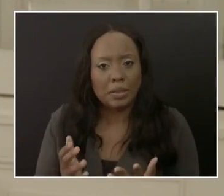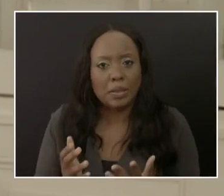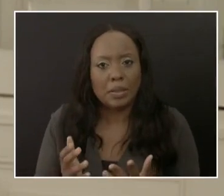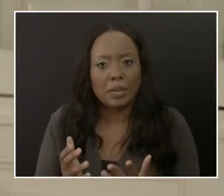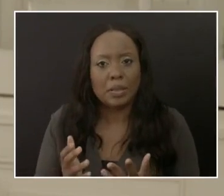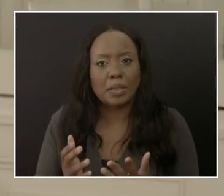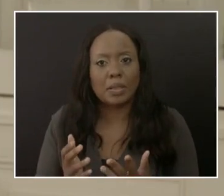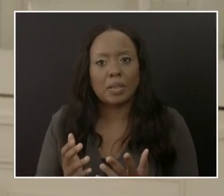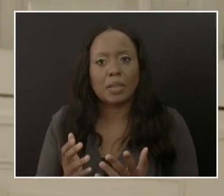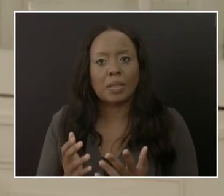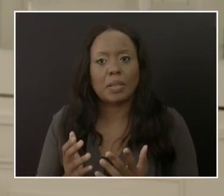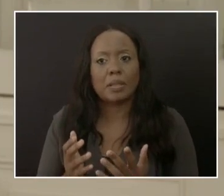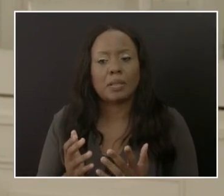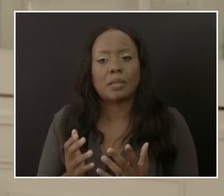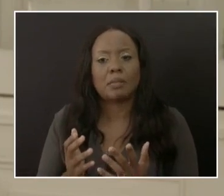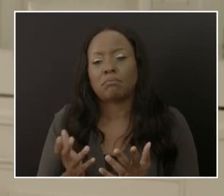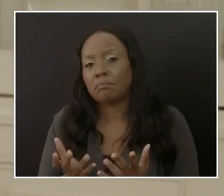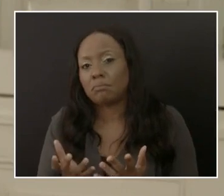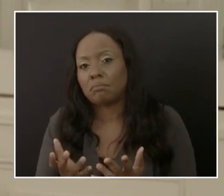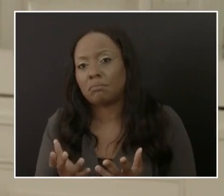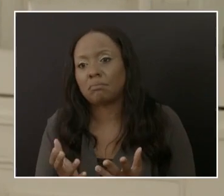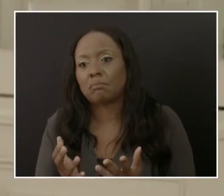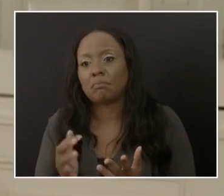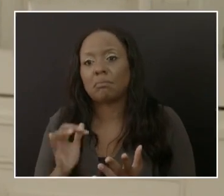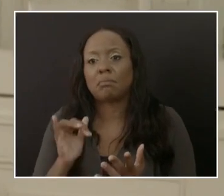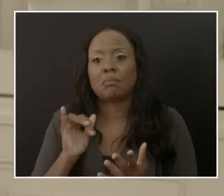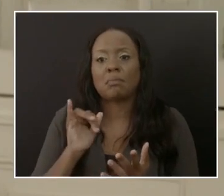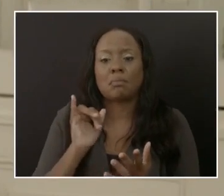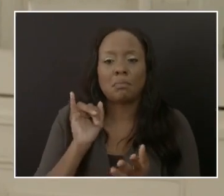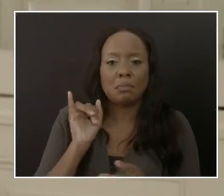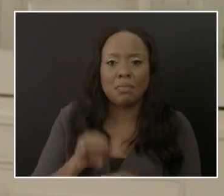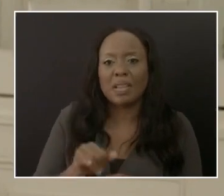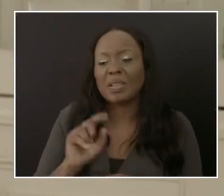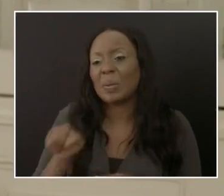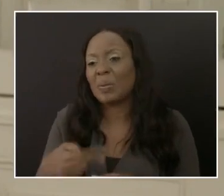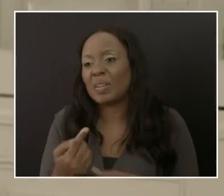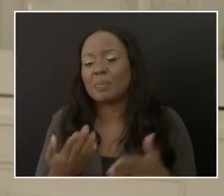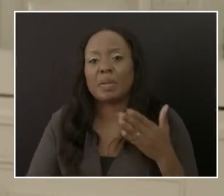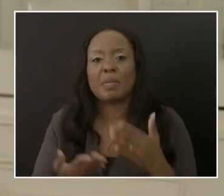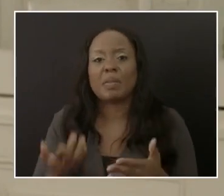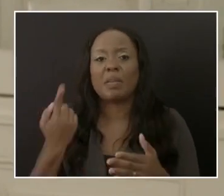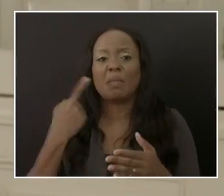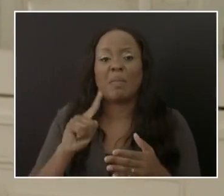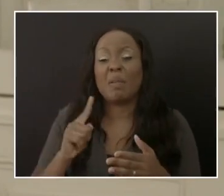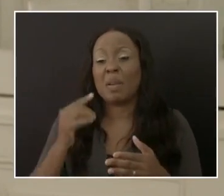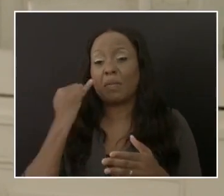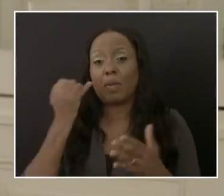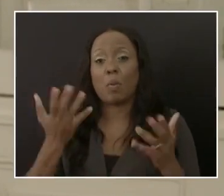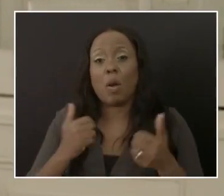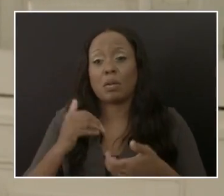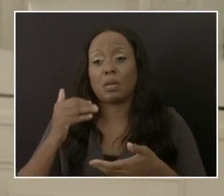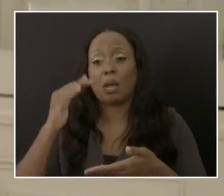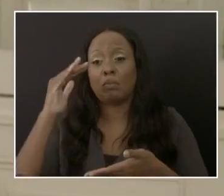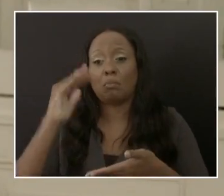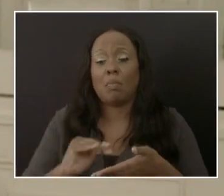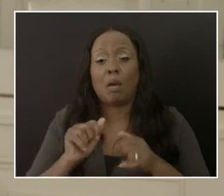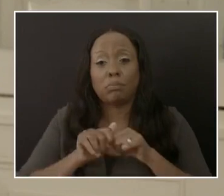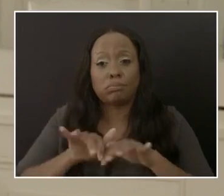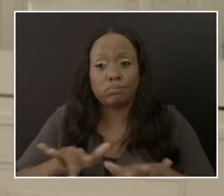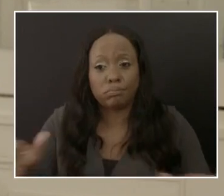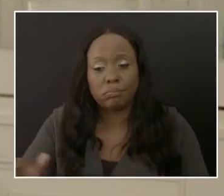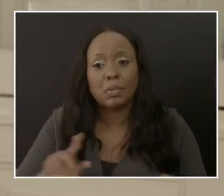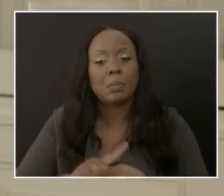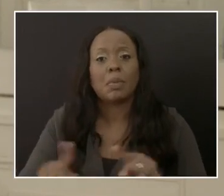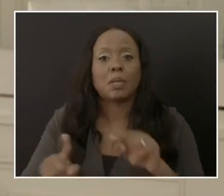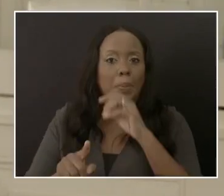possible transmission. It is not an absolute and good public health measure. And therefore,